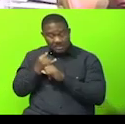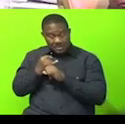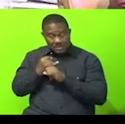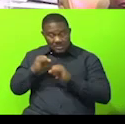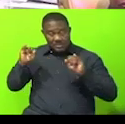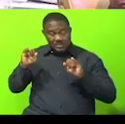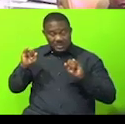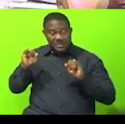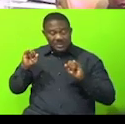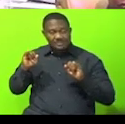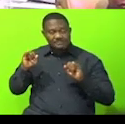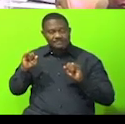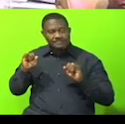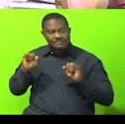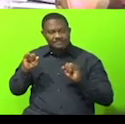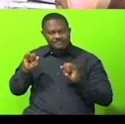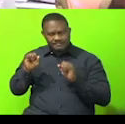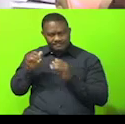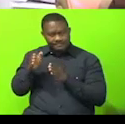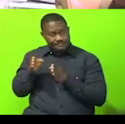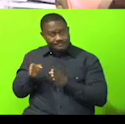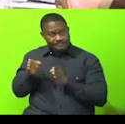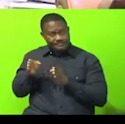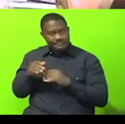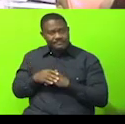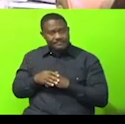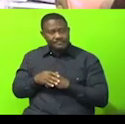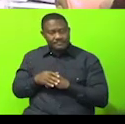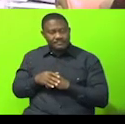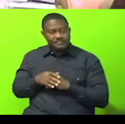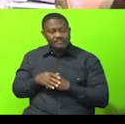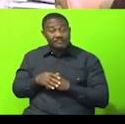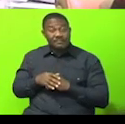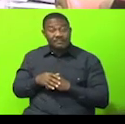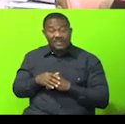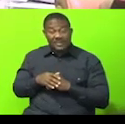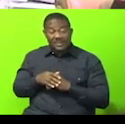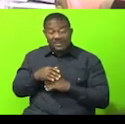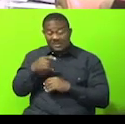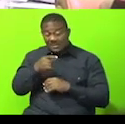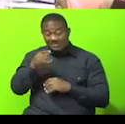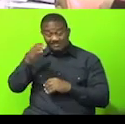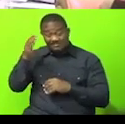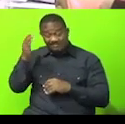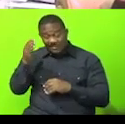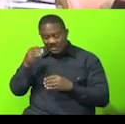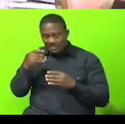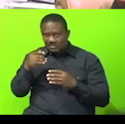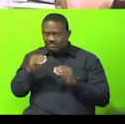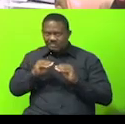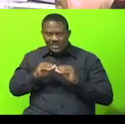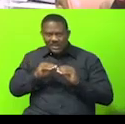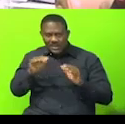Mr. Speaker, so the statements contain these clear facts and therefore it's important that